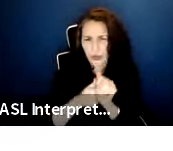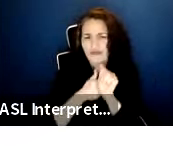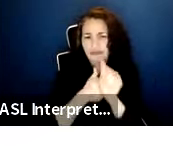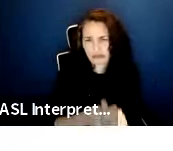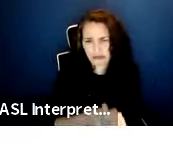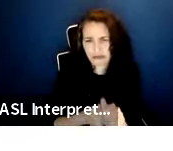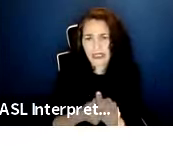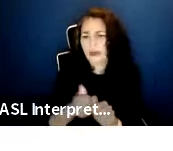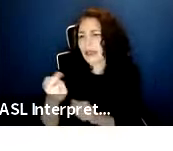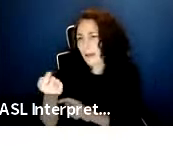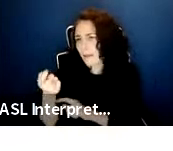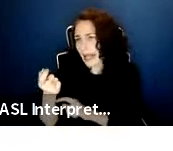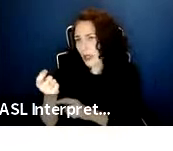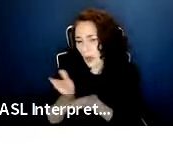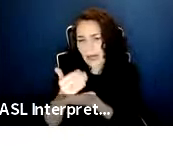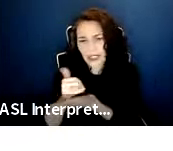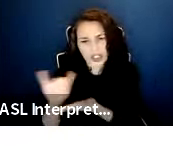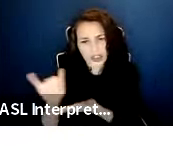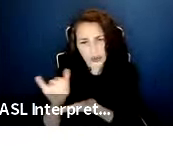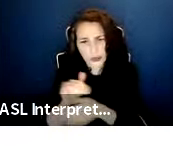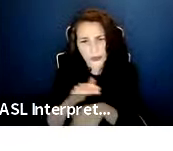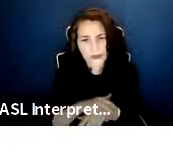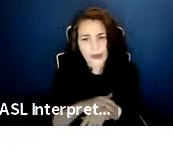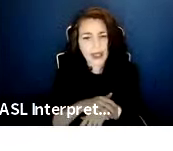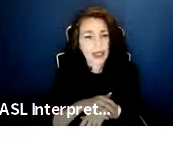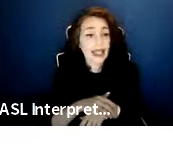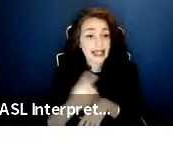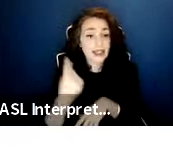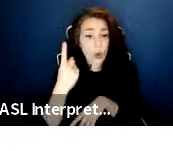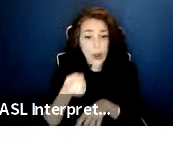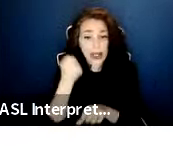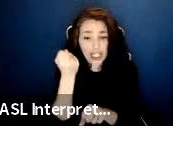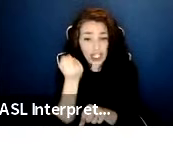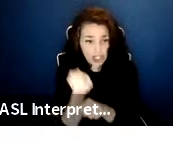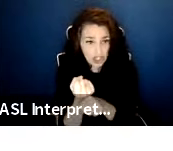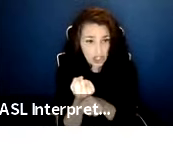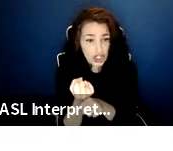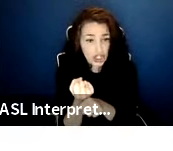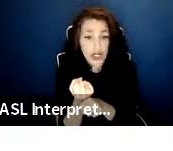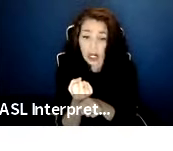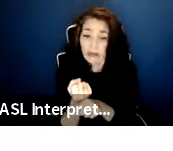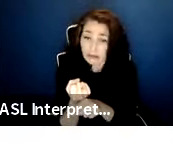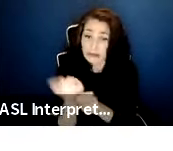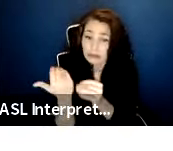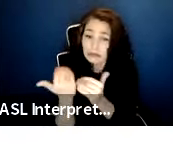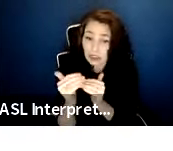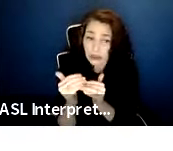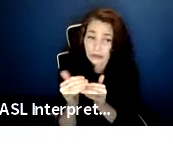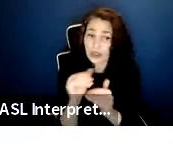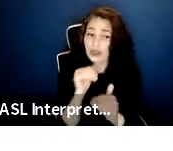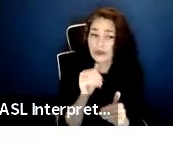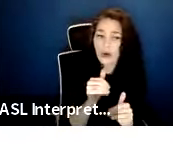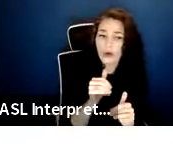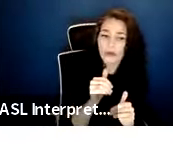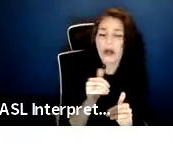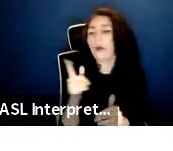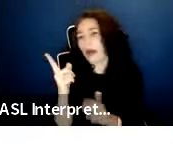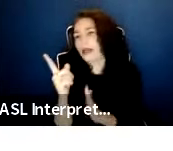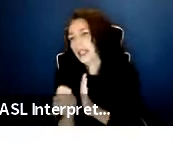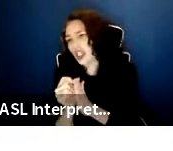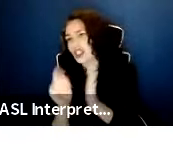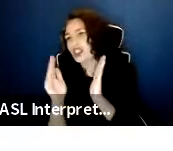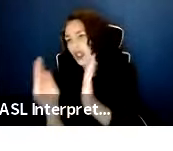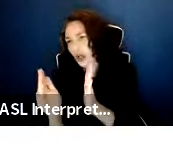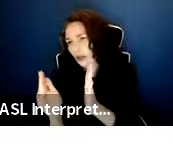micro-budget agreement has a one-year term. This doesn't mean that you're limited to exhibiting the project for one year. It just means you have one year in which to make the